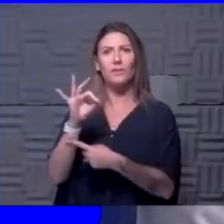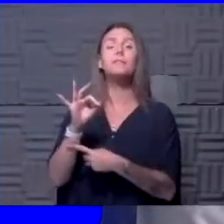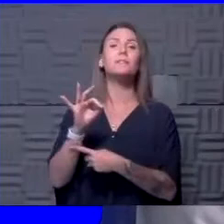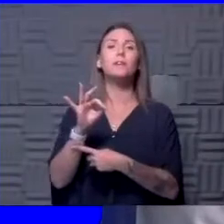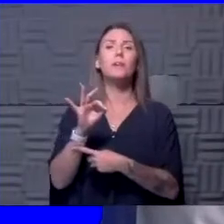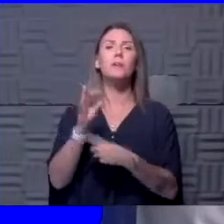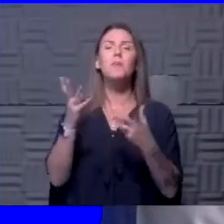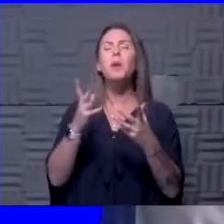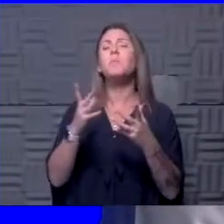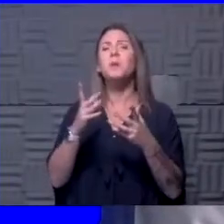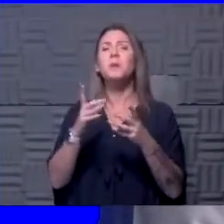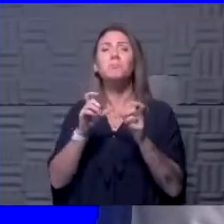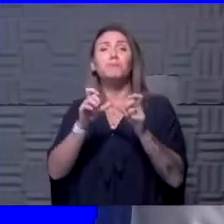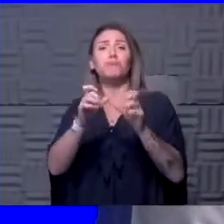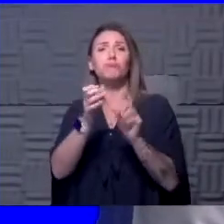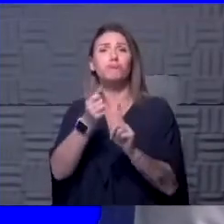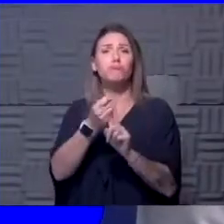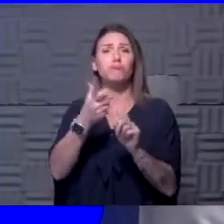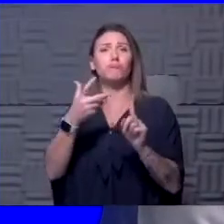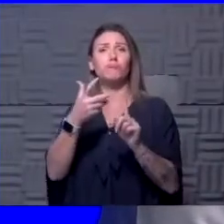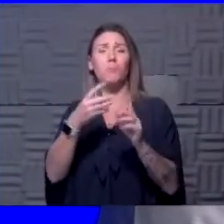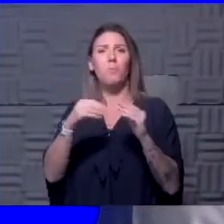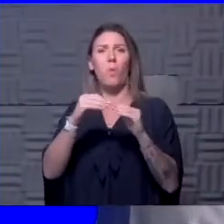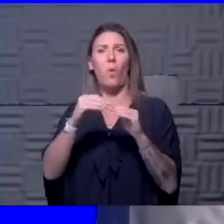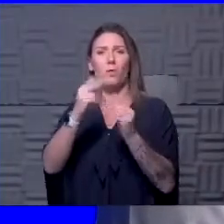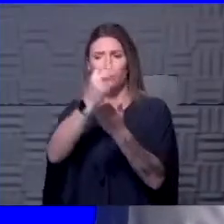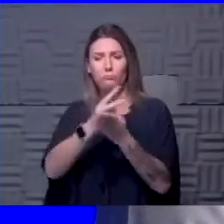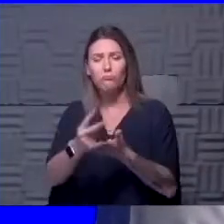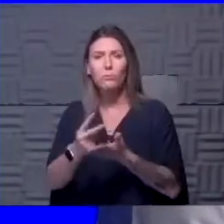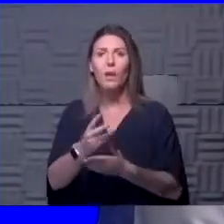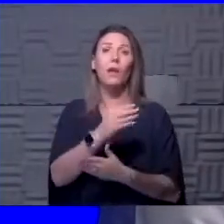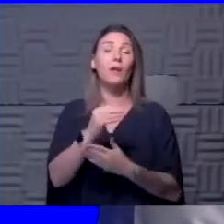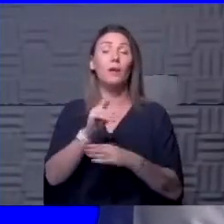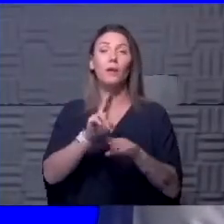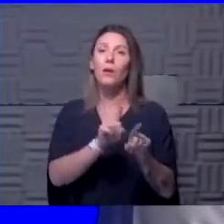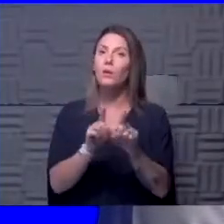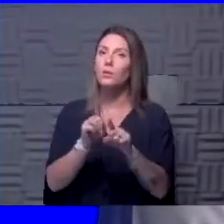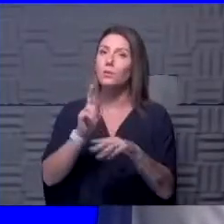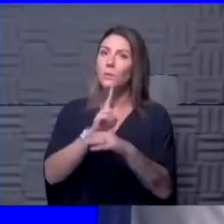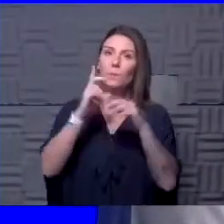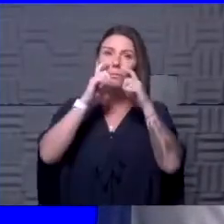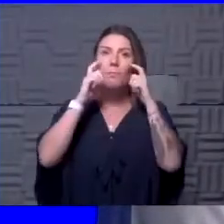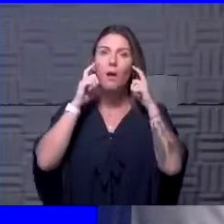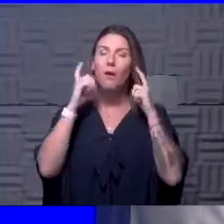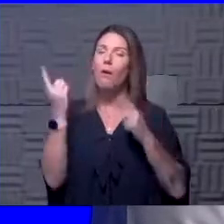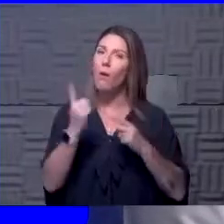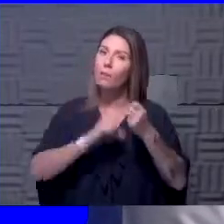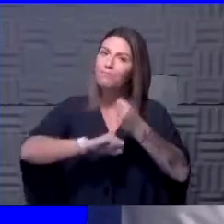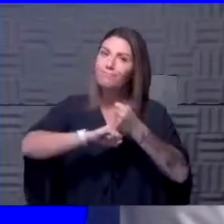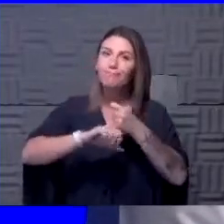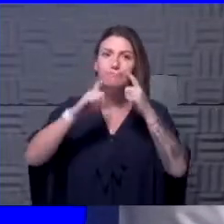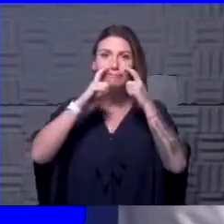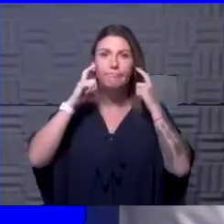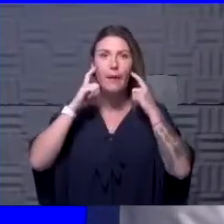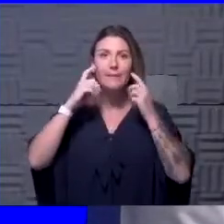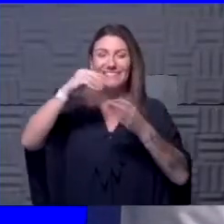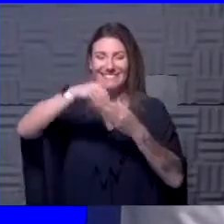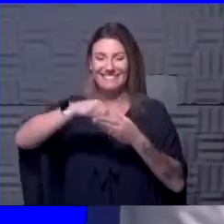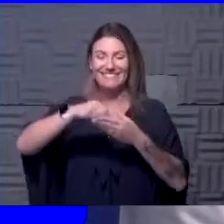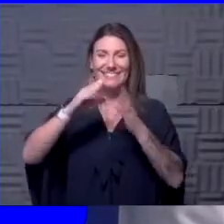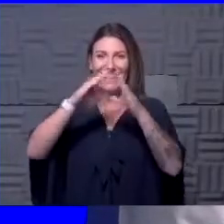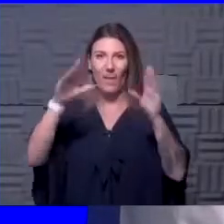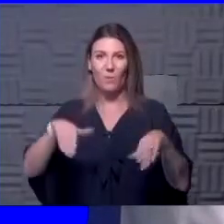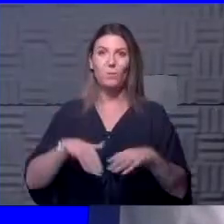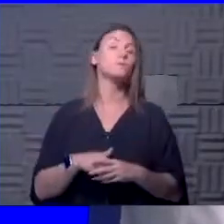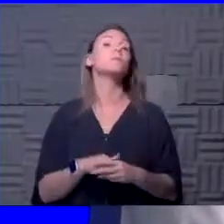pushing that out to that two weeks is reasonable. You can also use the masking. We have always advocated for masking in the household. You know, if you need